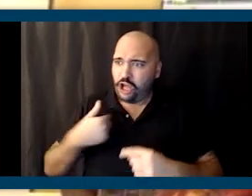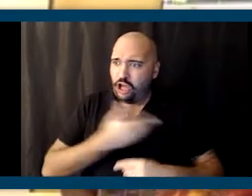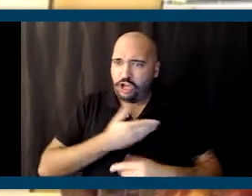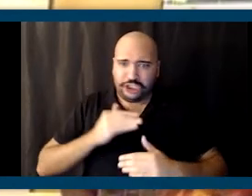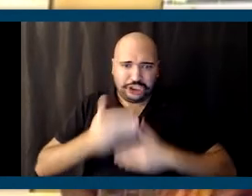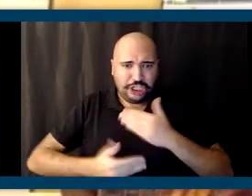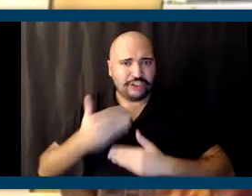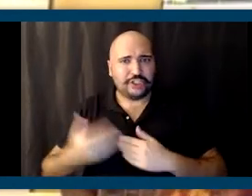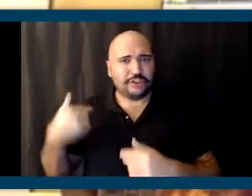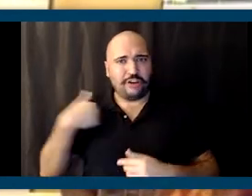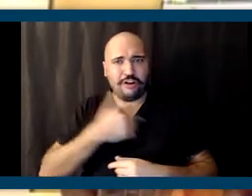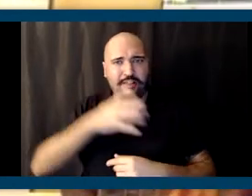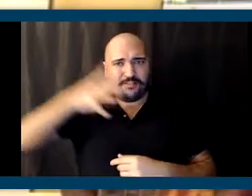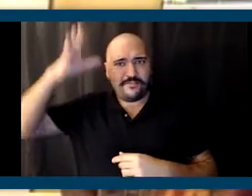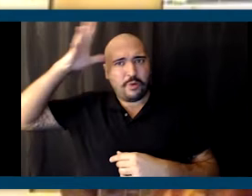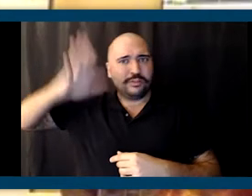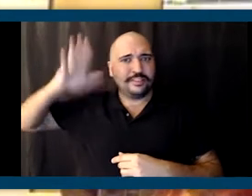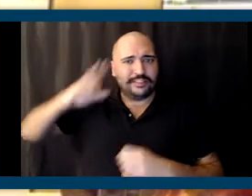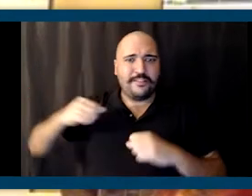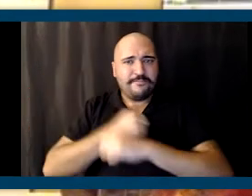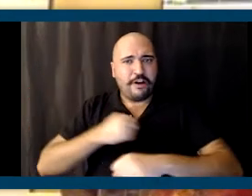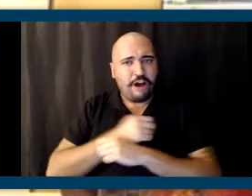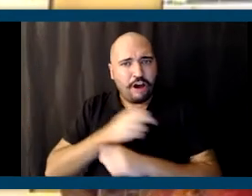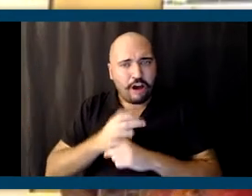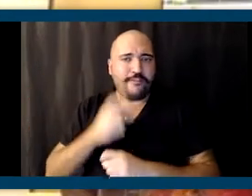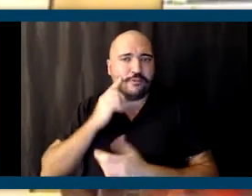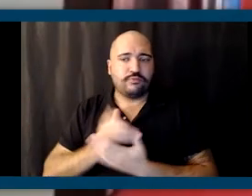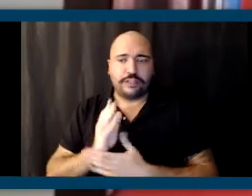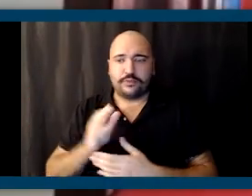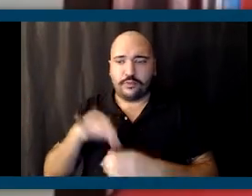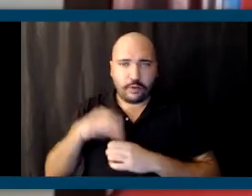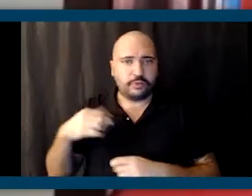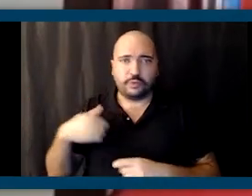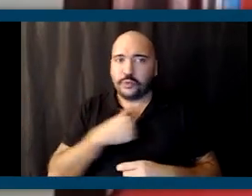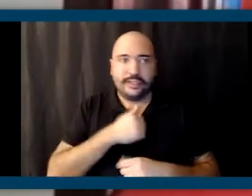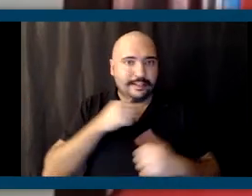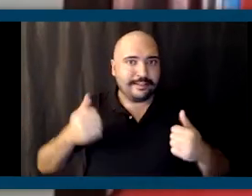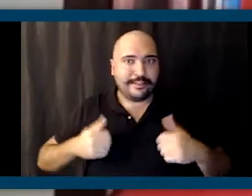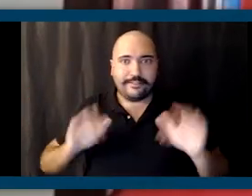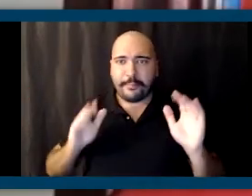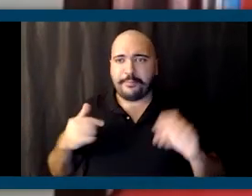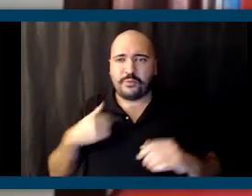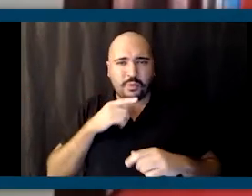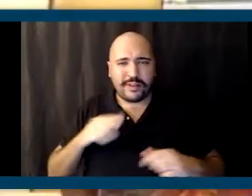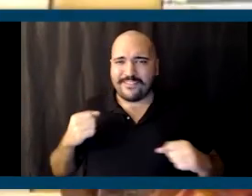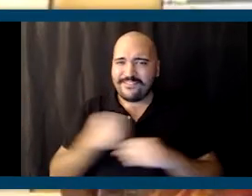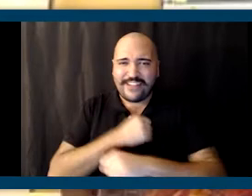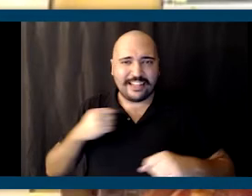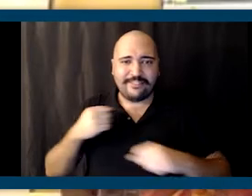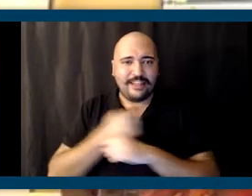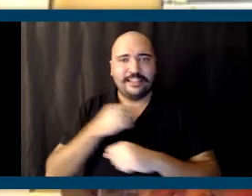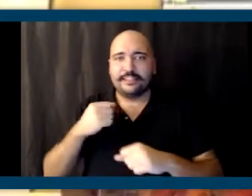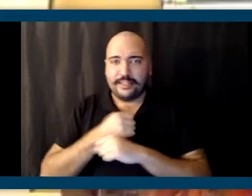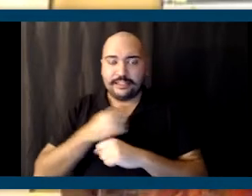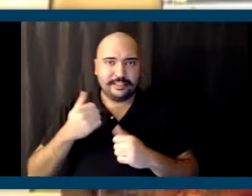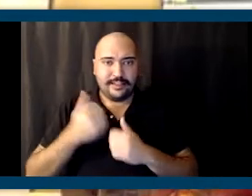that our folks fought very hard to get the right to vote, that we're not going to give it up, that we fight in every way that we possibly can, because there are people running